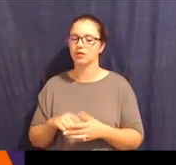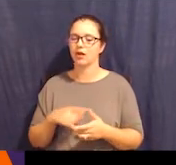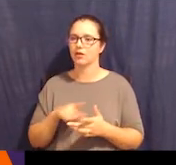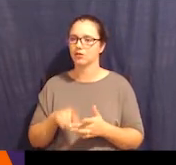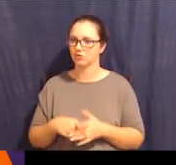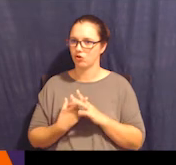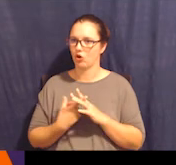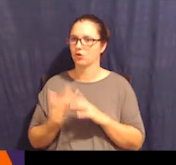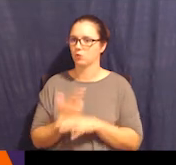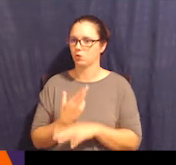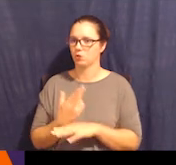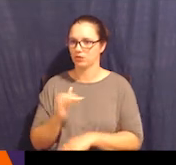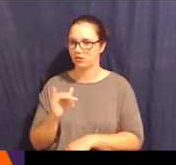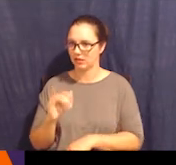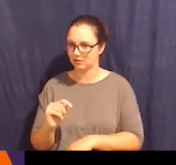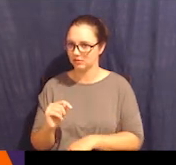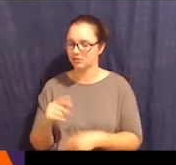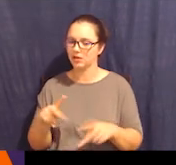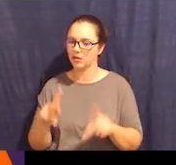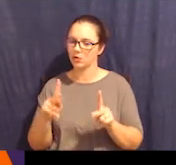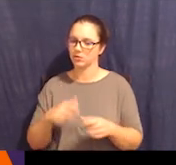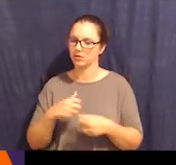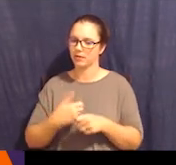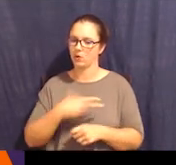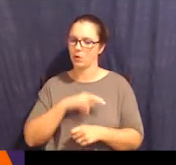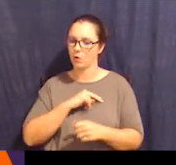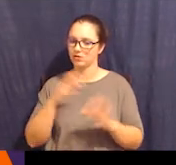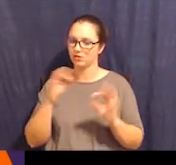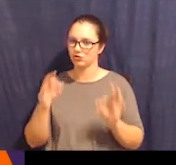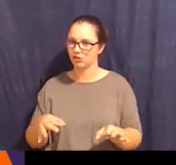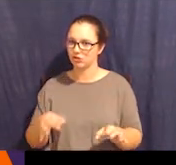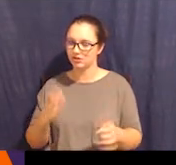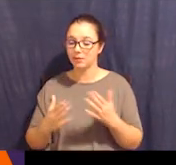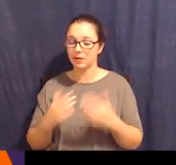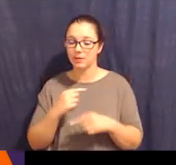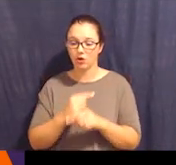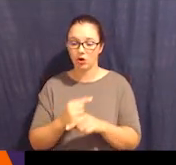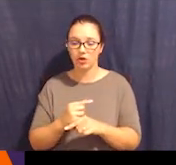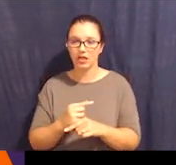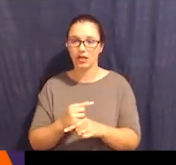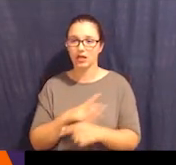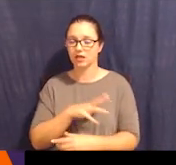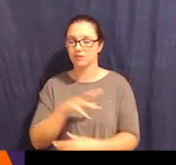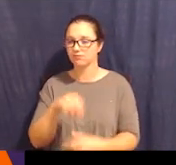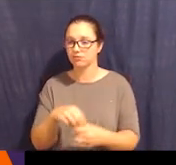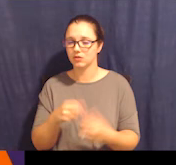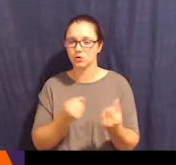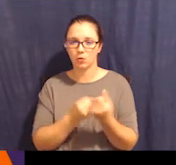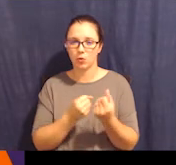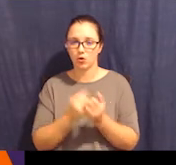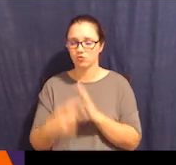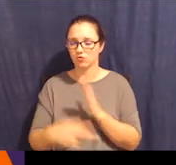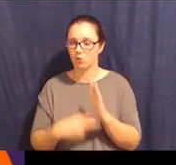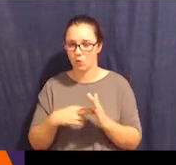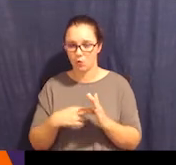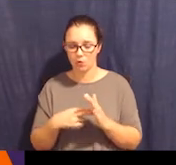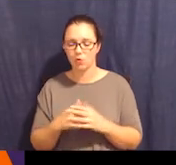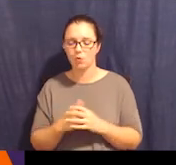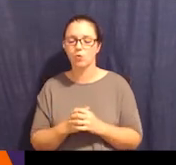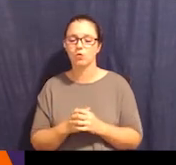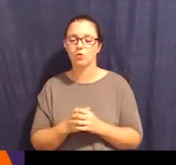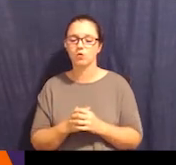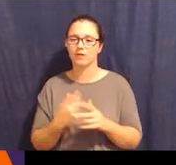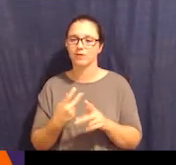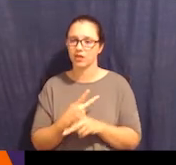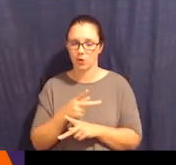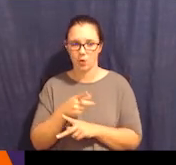And maybe the guardian is stepping into a supporter role. And then we figure out, hey, this works great. We definitely don't need this guardianship. We go to the